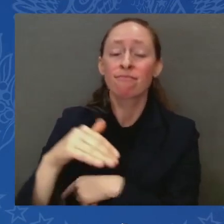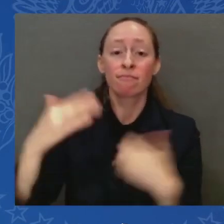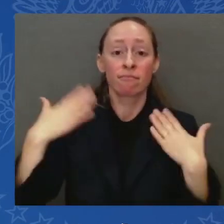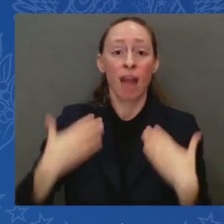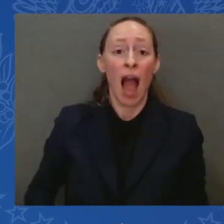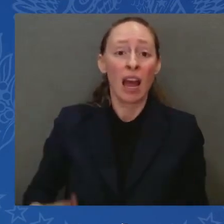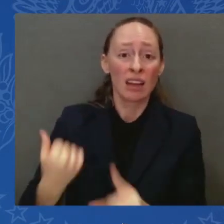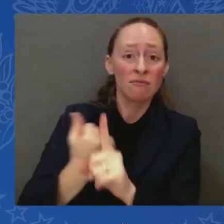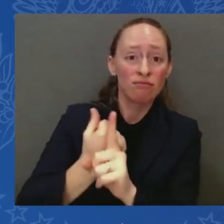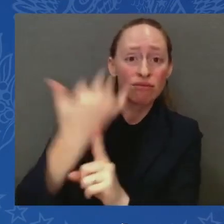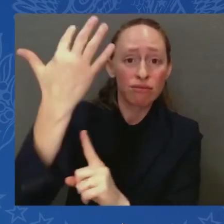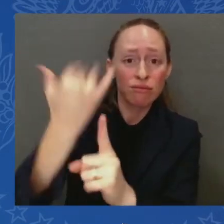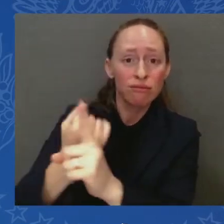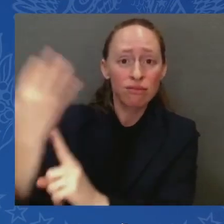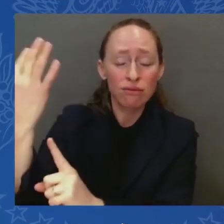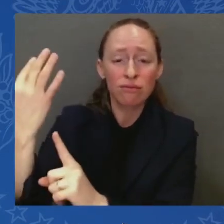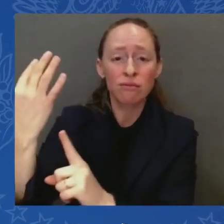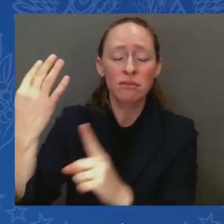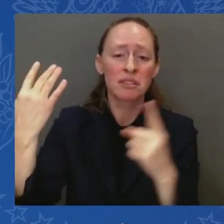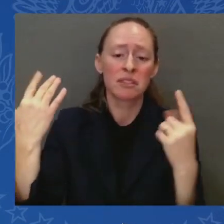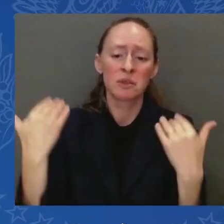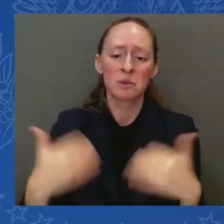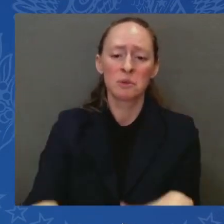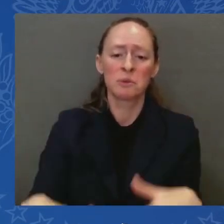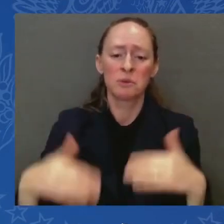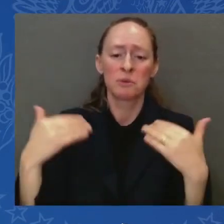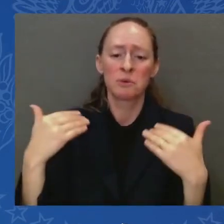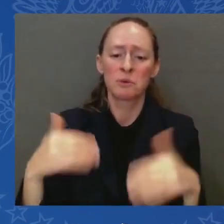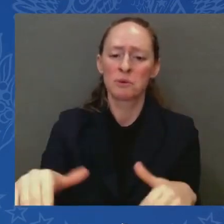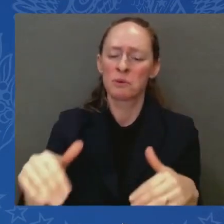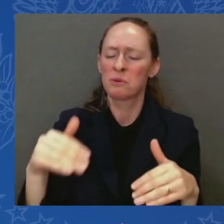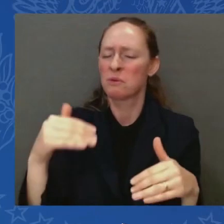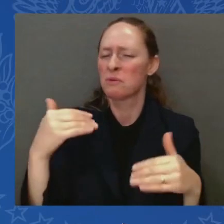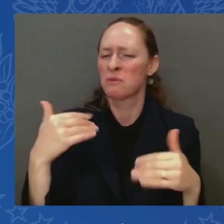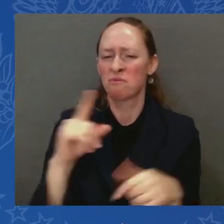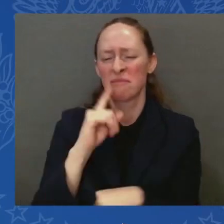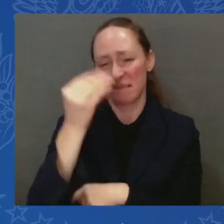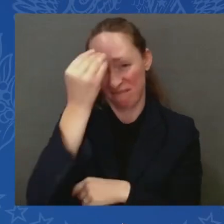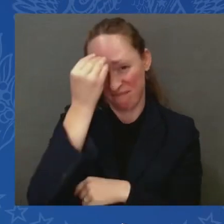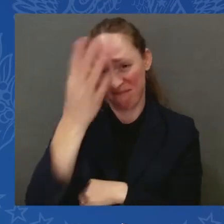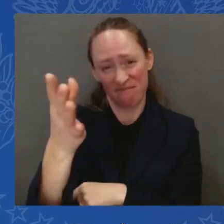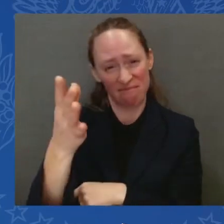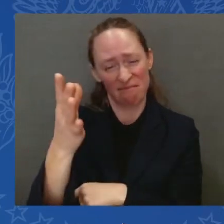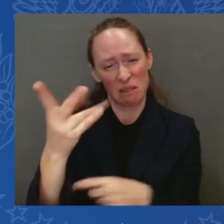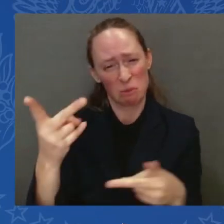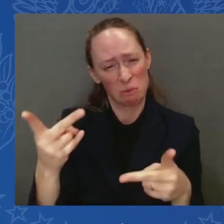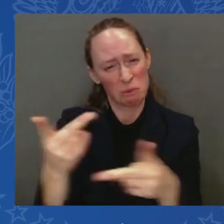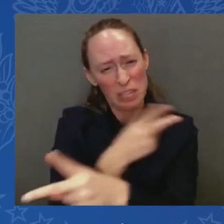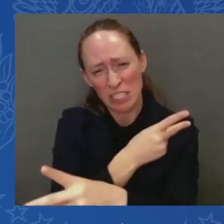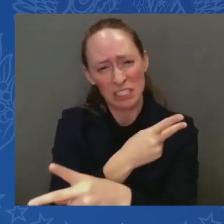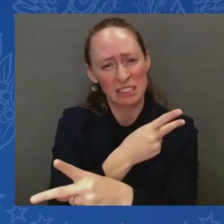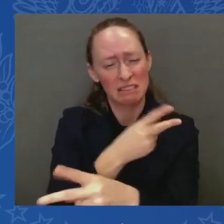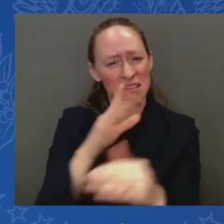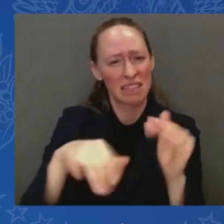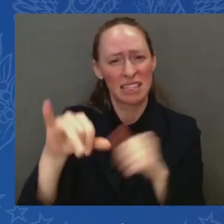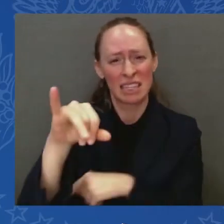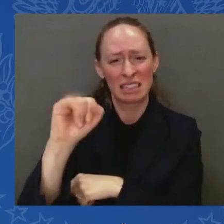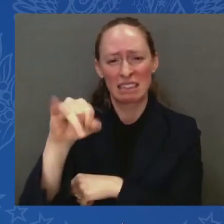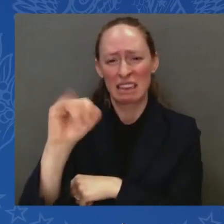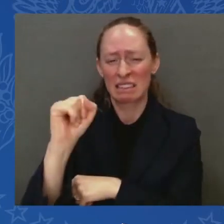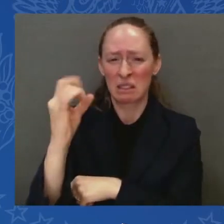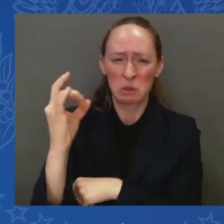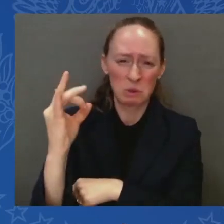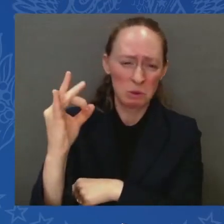unleashing pure, unadulterated evil upon the world. There's no rationalizing it, no